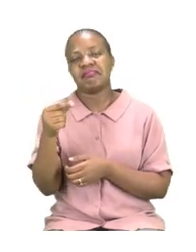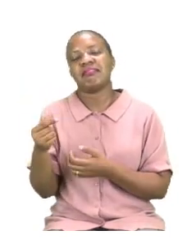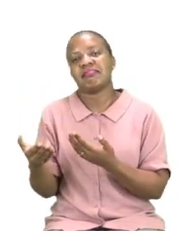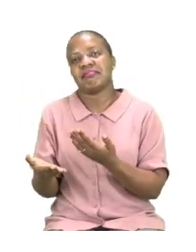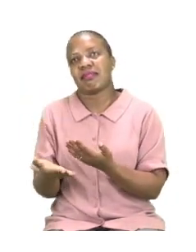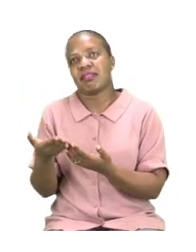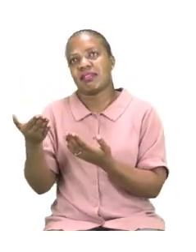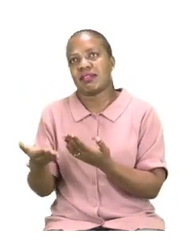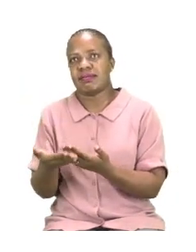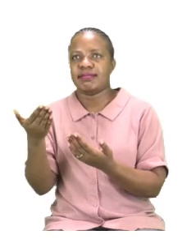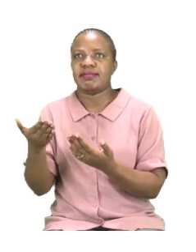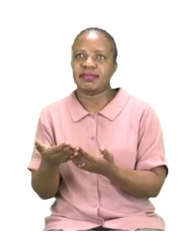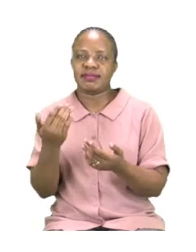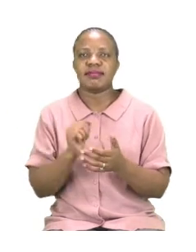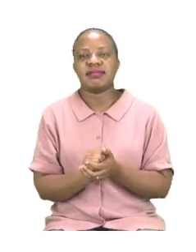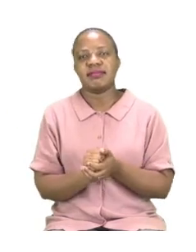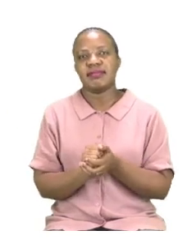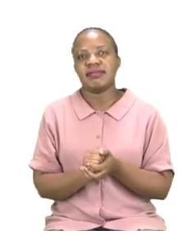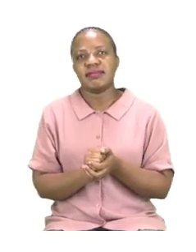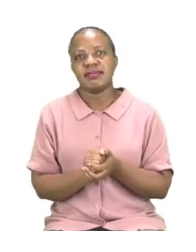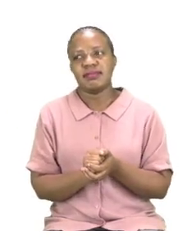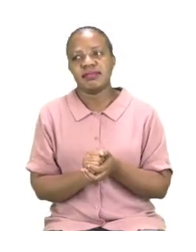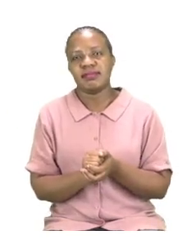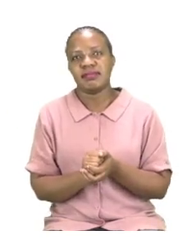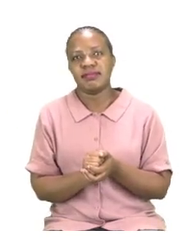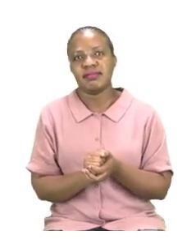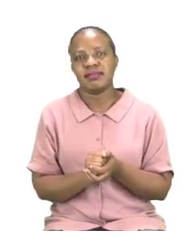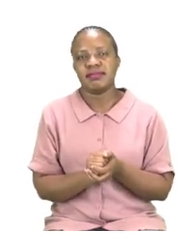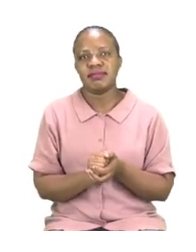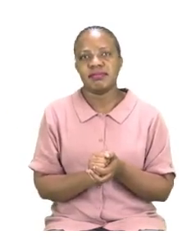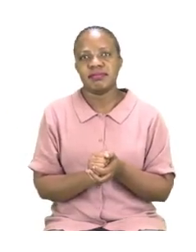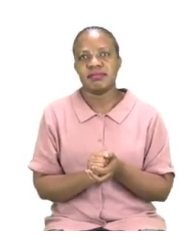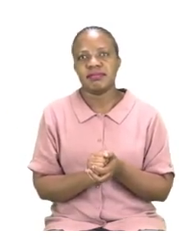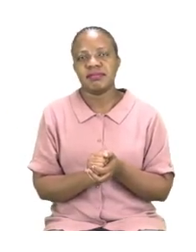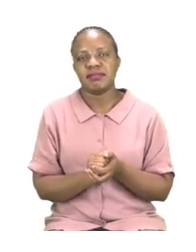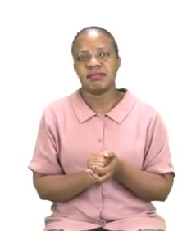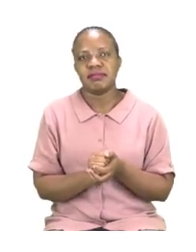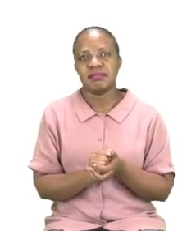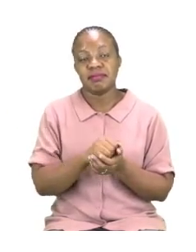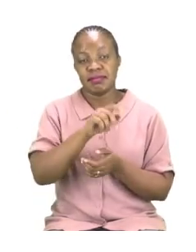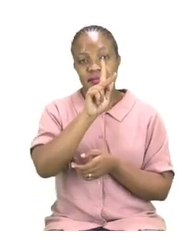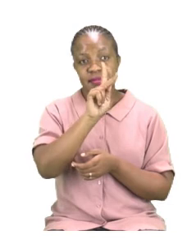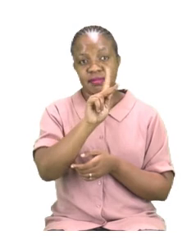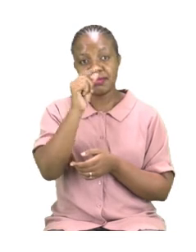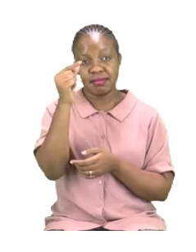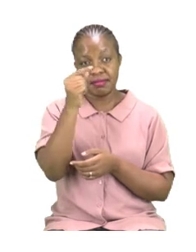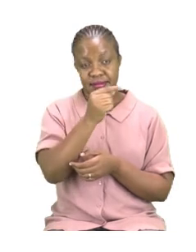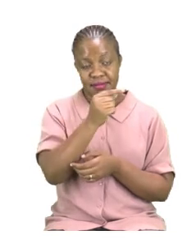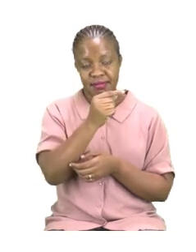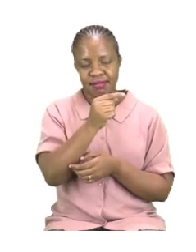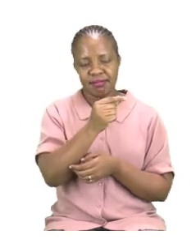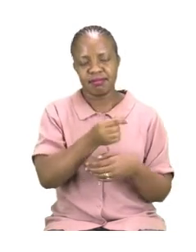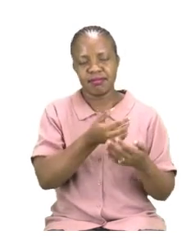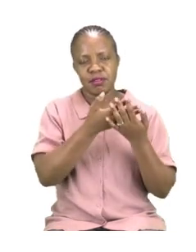heavy. And grams are not so heavy. So if you are going to say